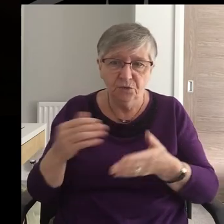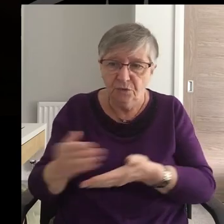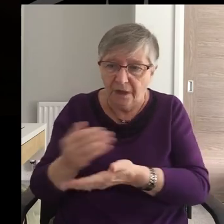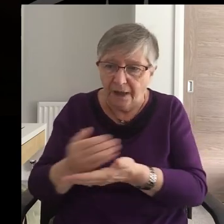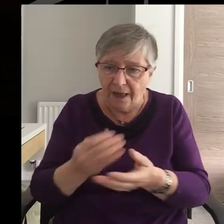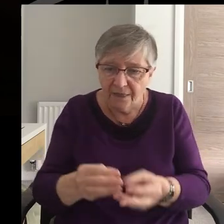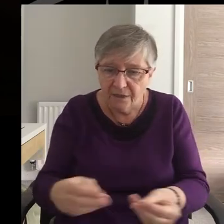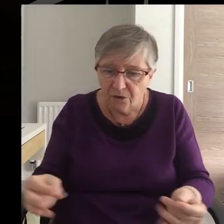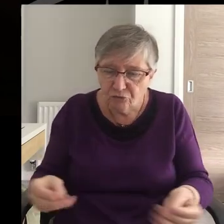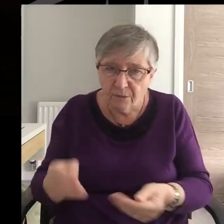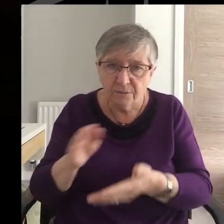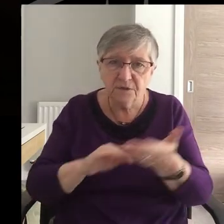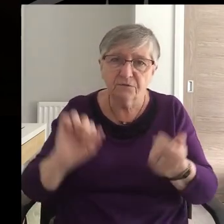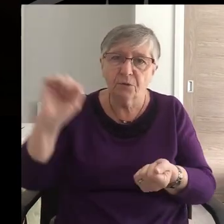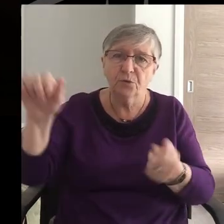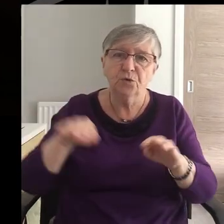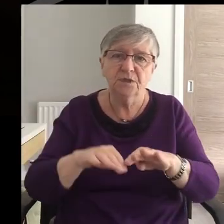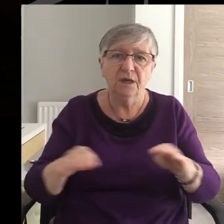under your table